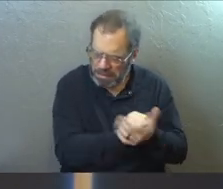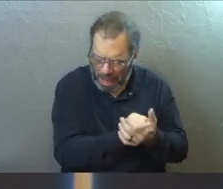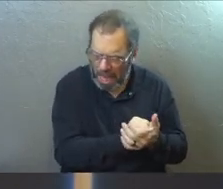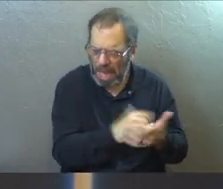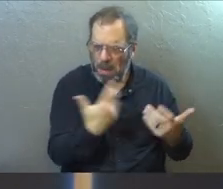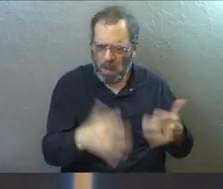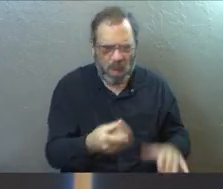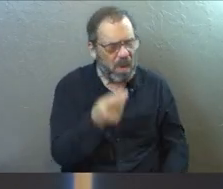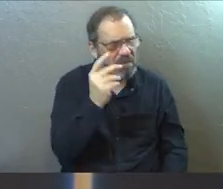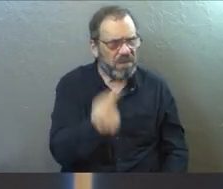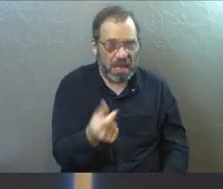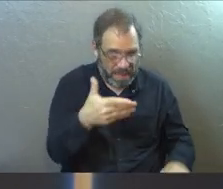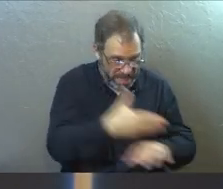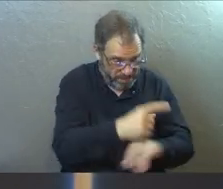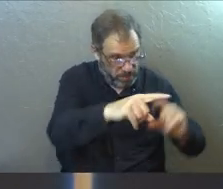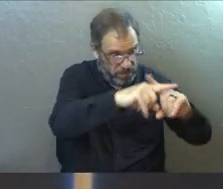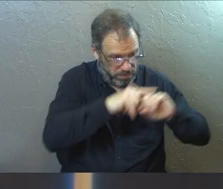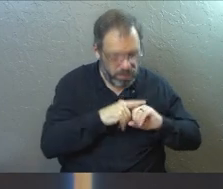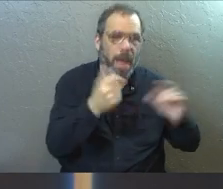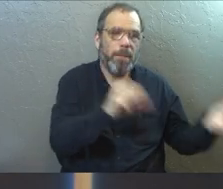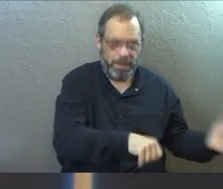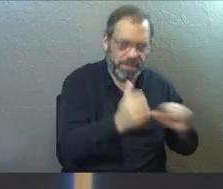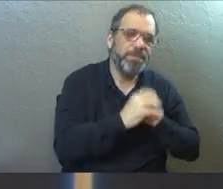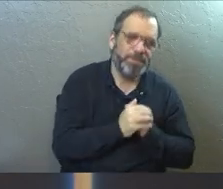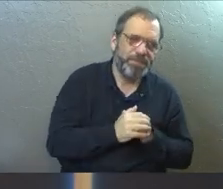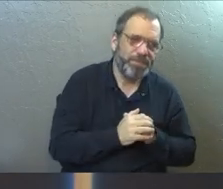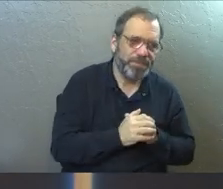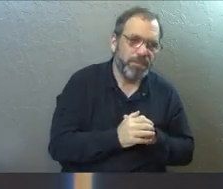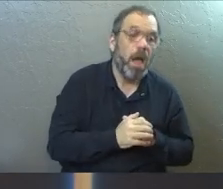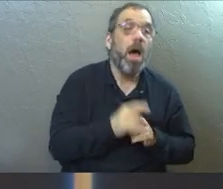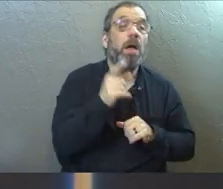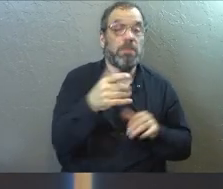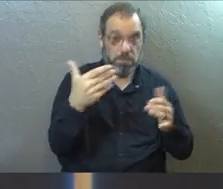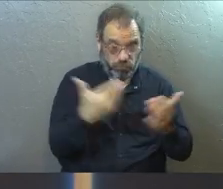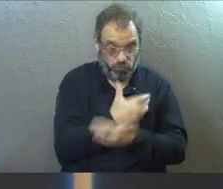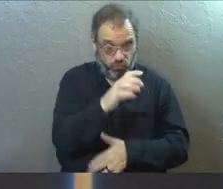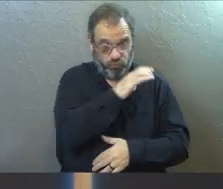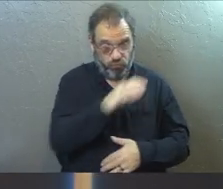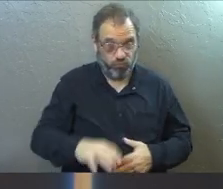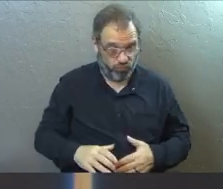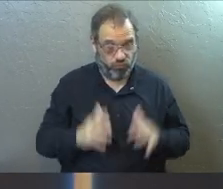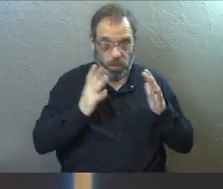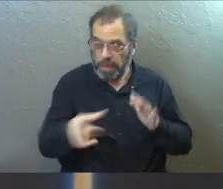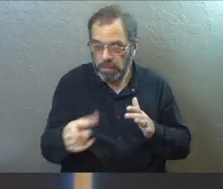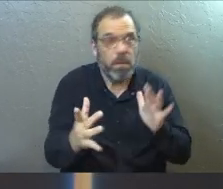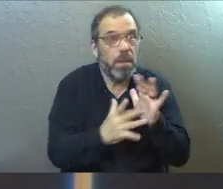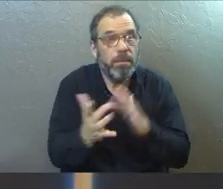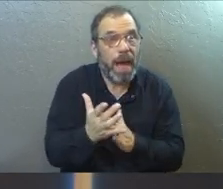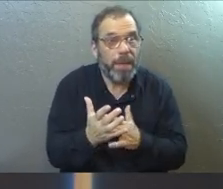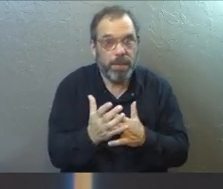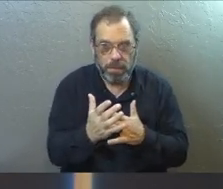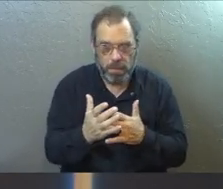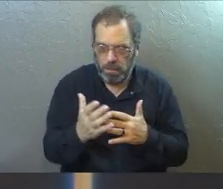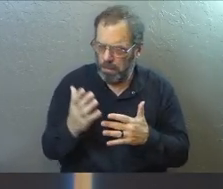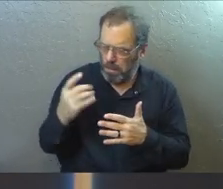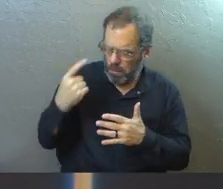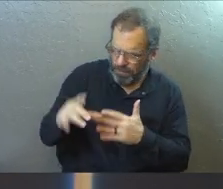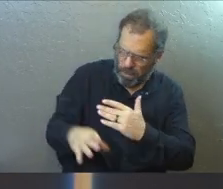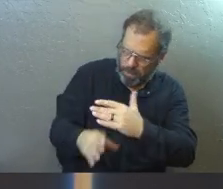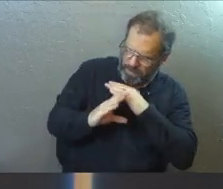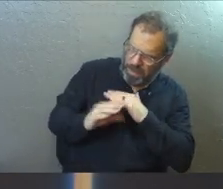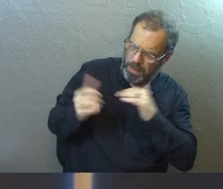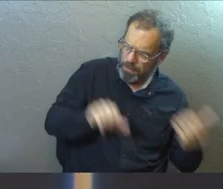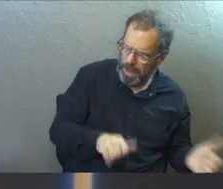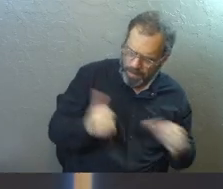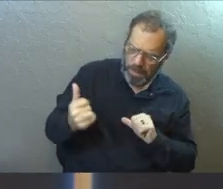that's so quick right after you've accepted Jesus. Right after you're a new creation. saw it the passage today. What's to stop me from getting